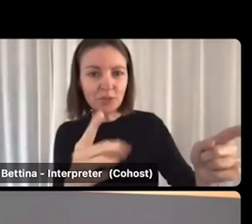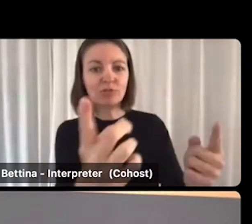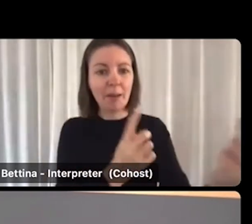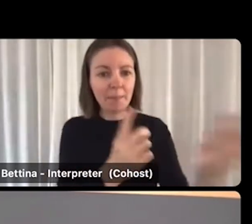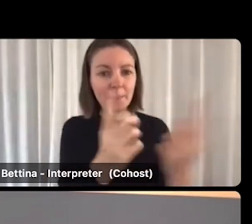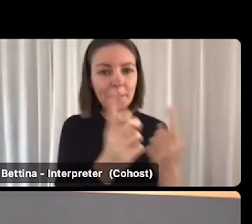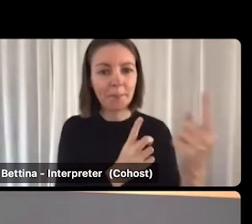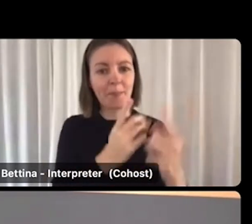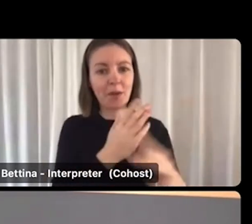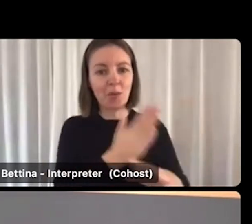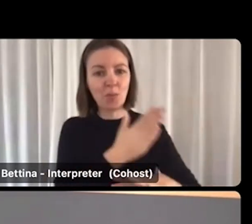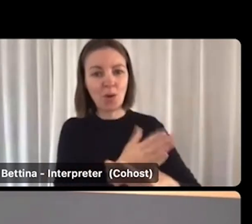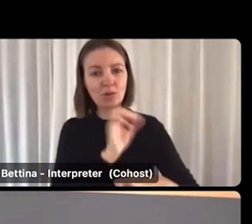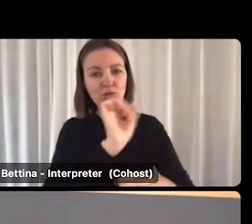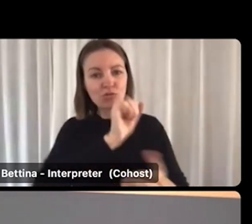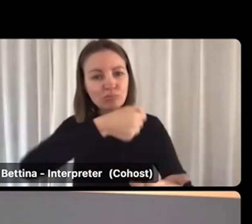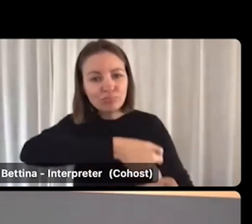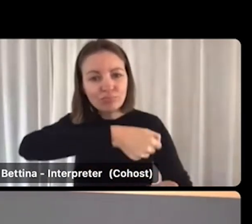level positions.